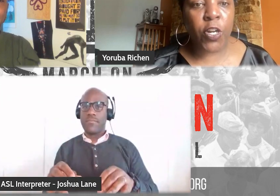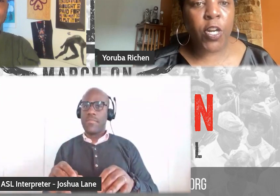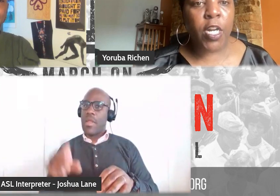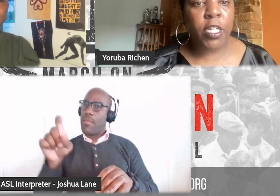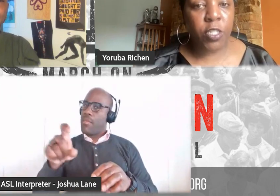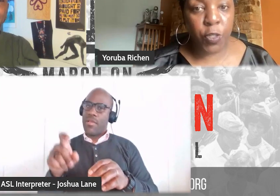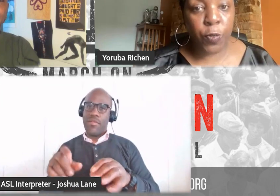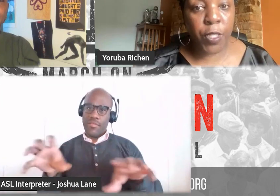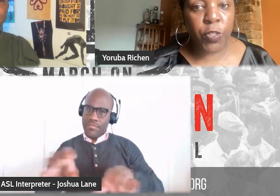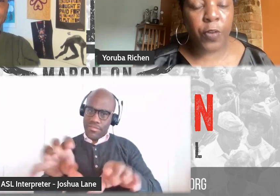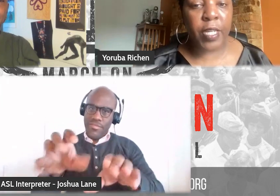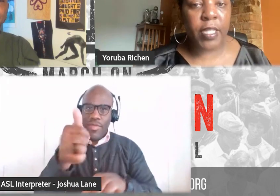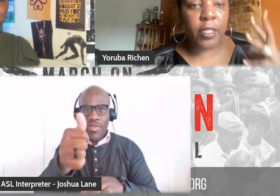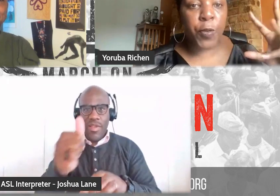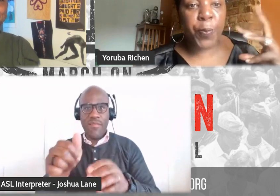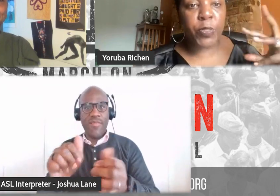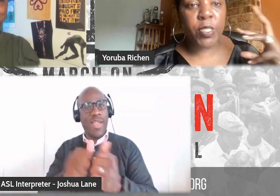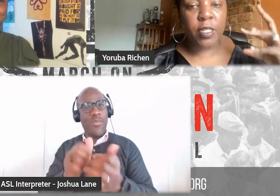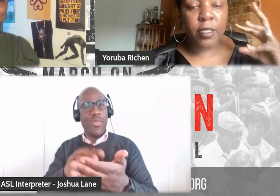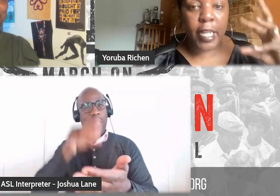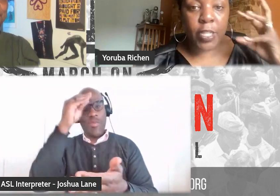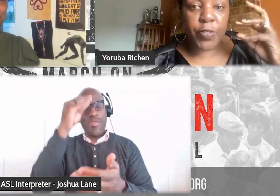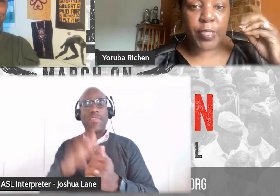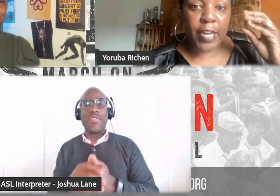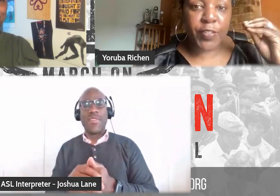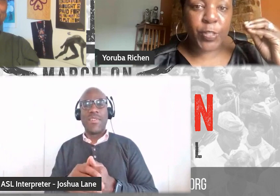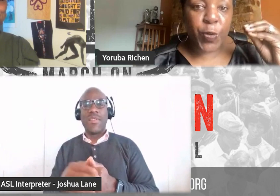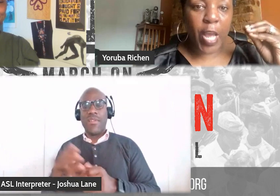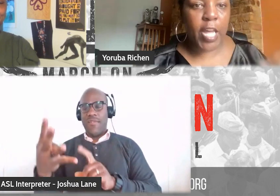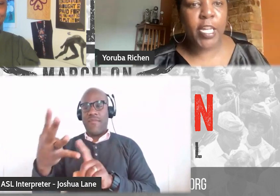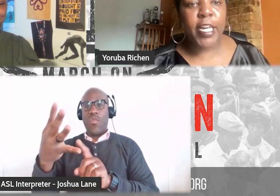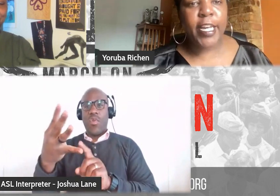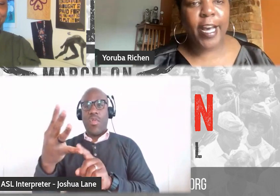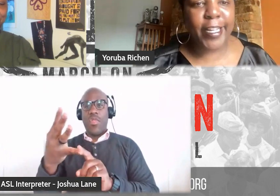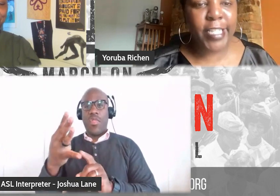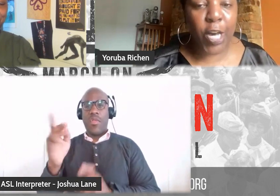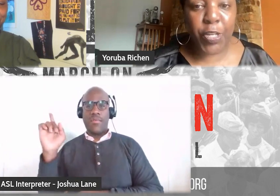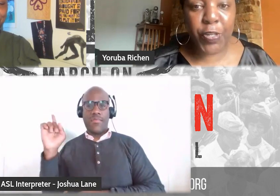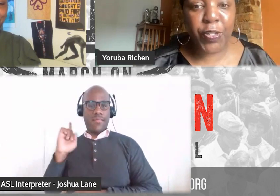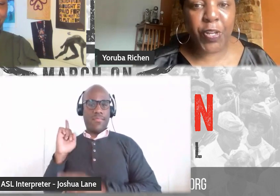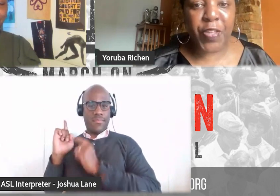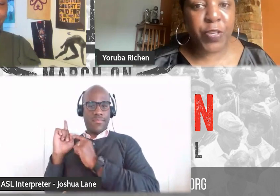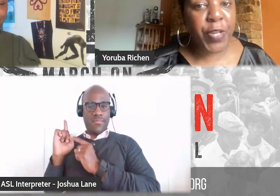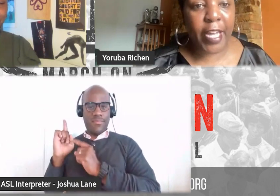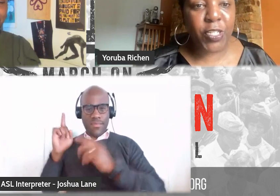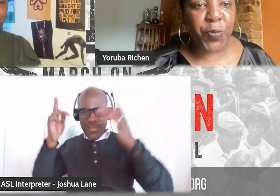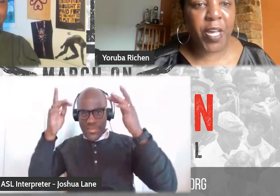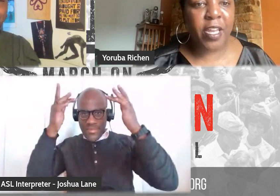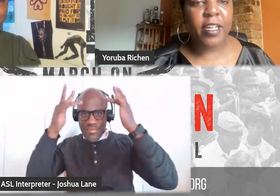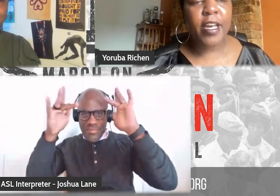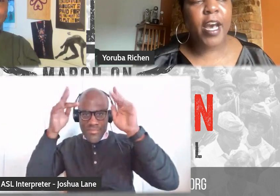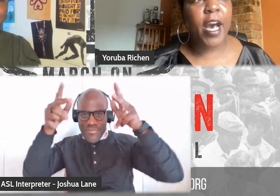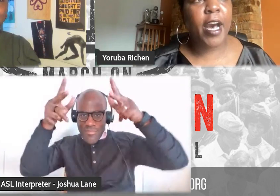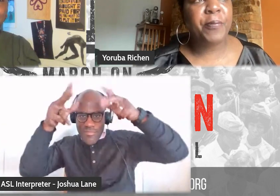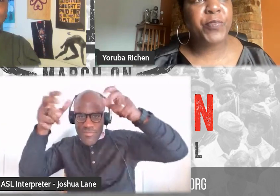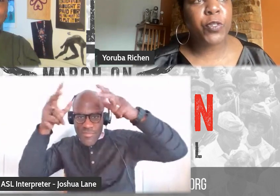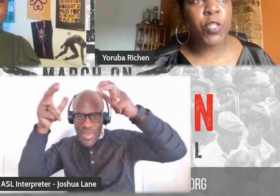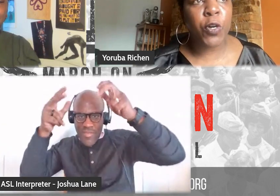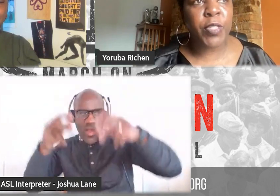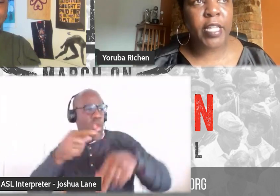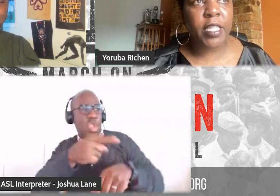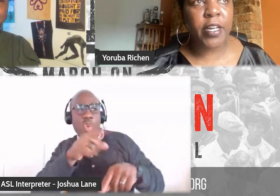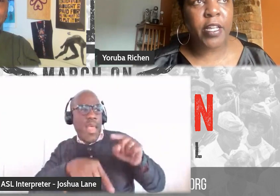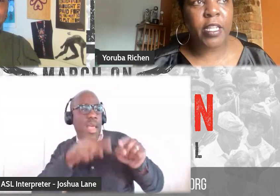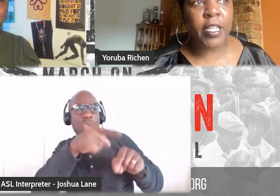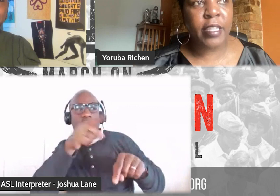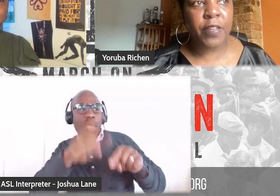fear consume you. Don't let that little person, that little devil in your head, tell you, you know, that you can't do it. So